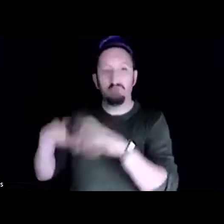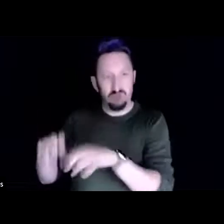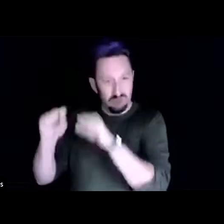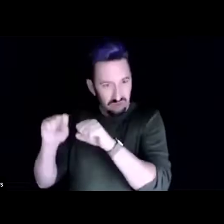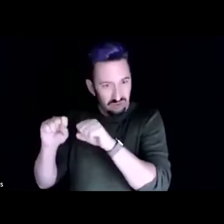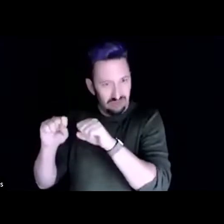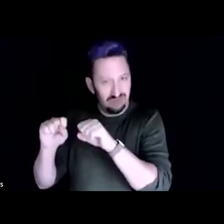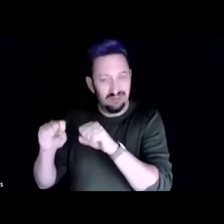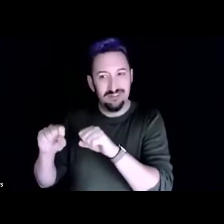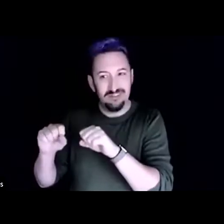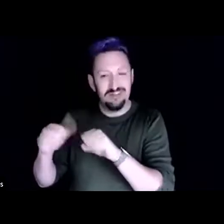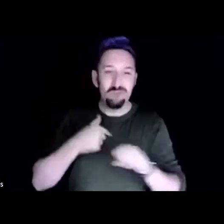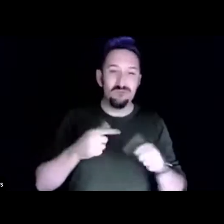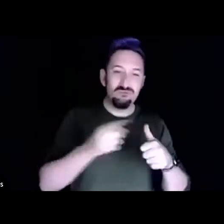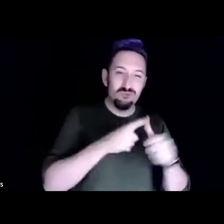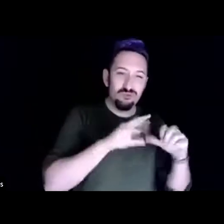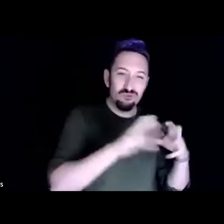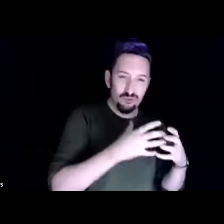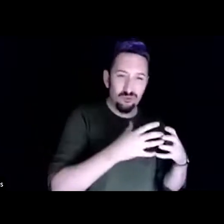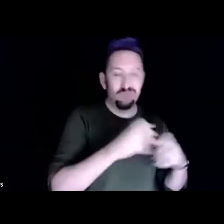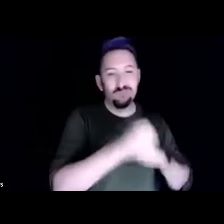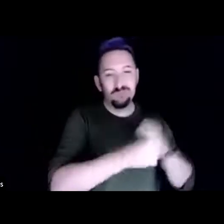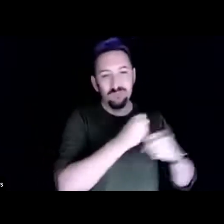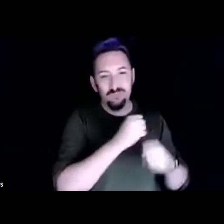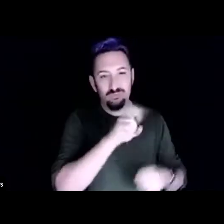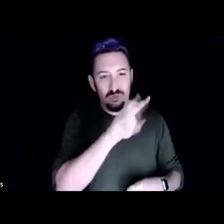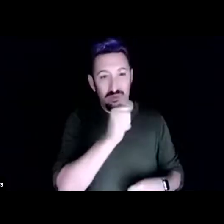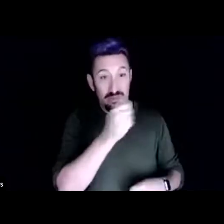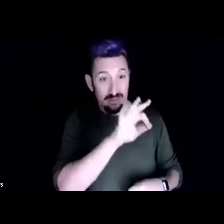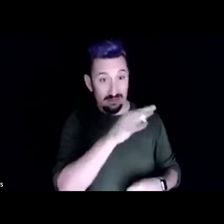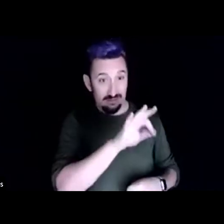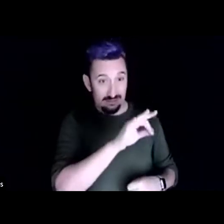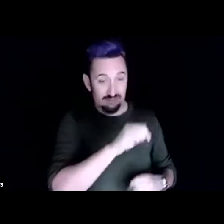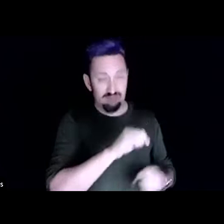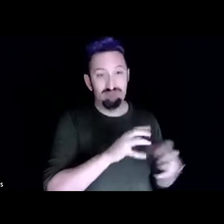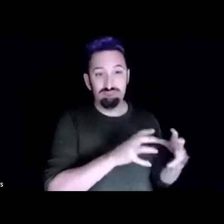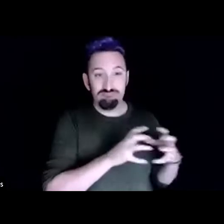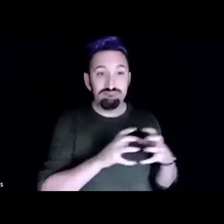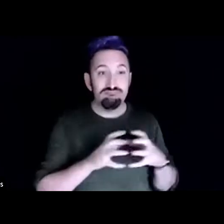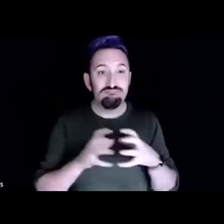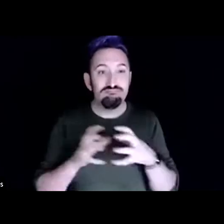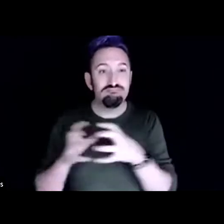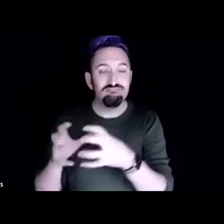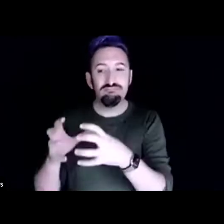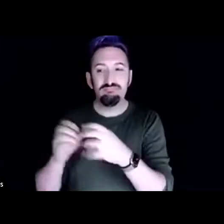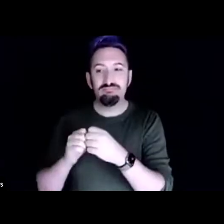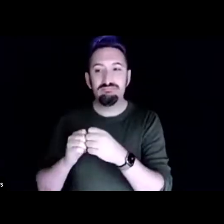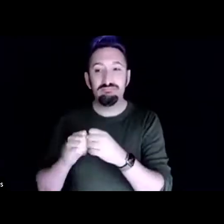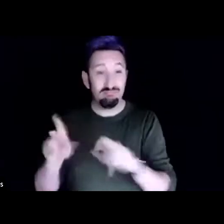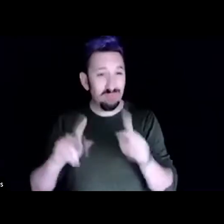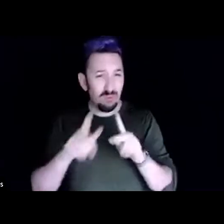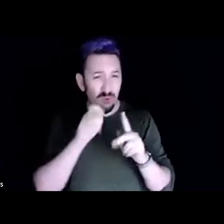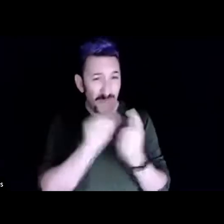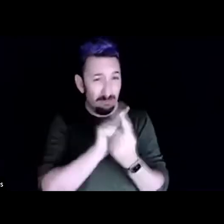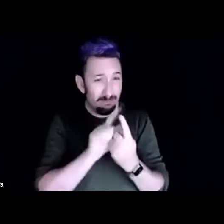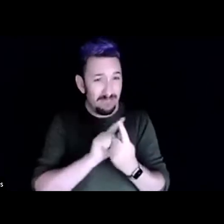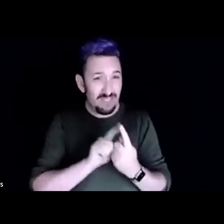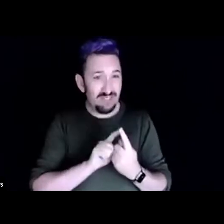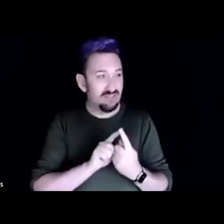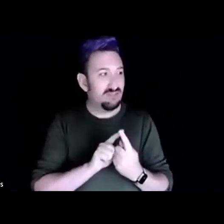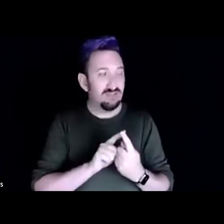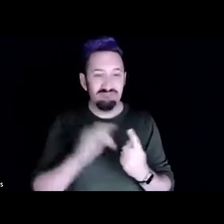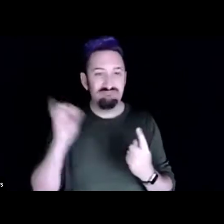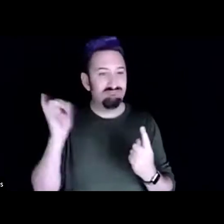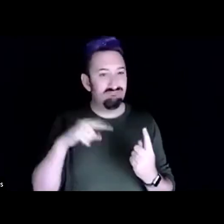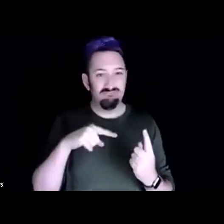2019. And like I said, the people who I meet keep bringing me back because my personal network